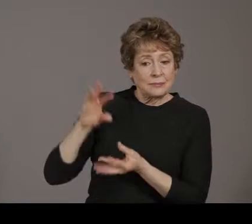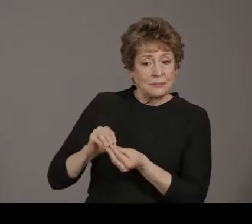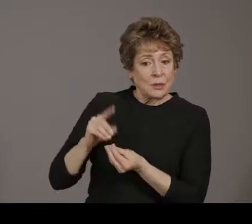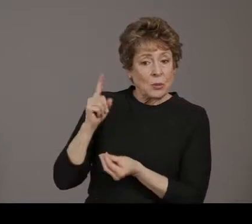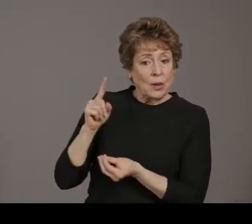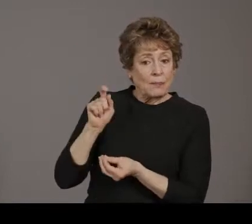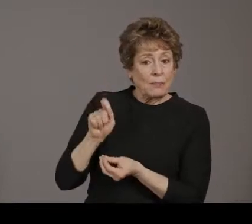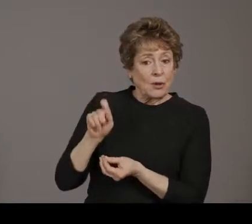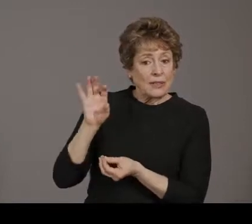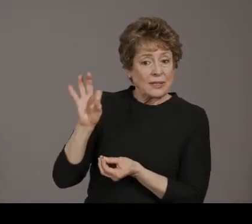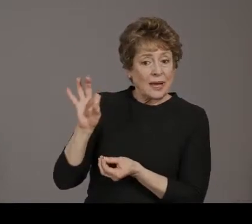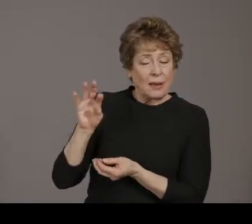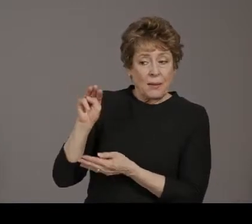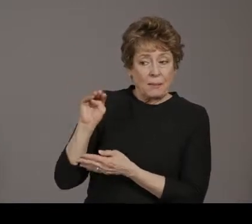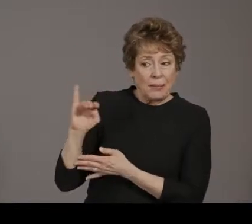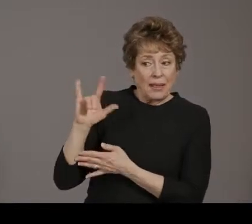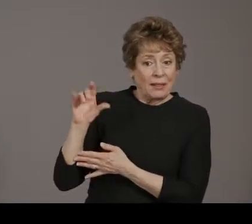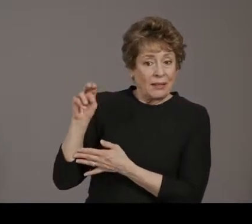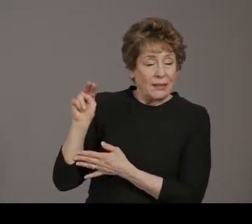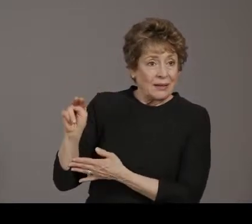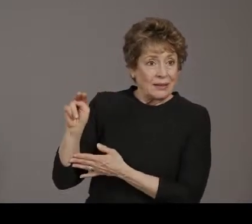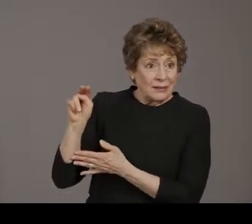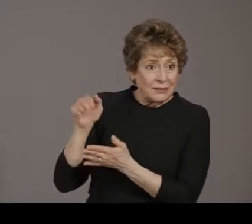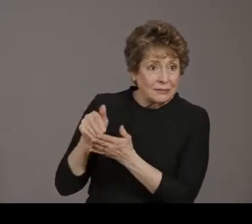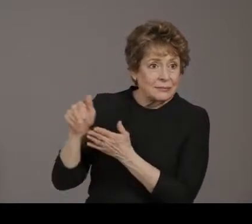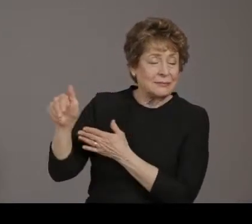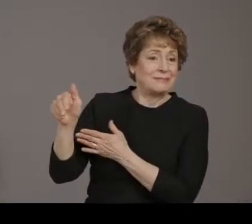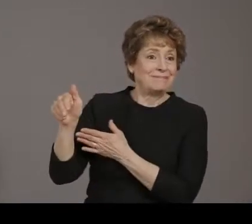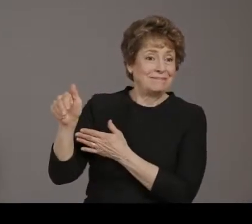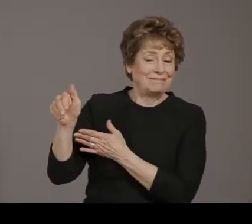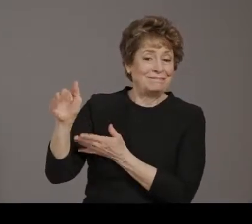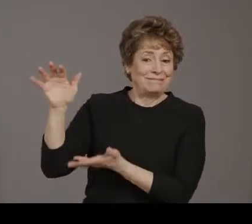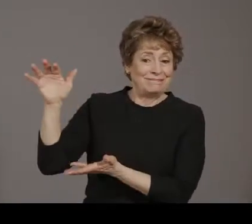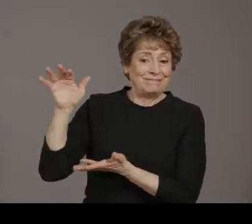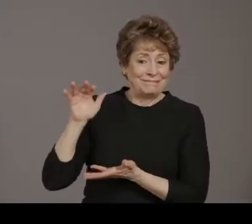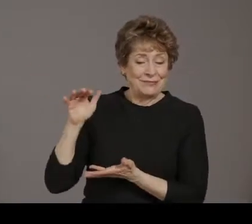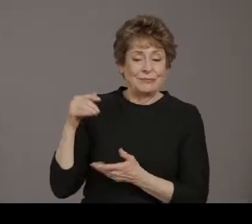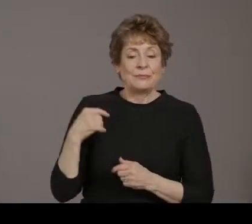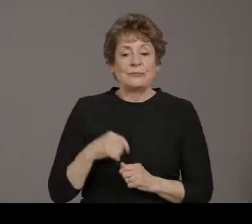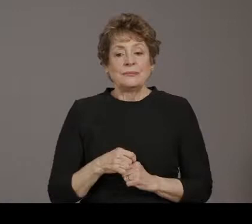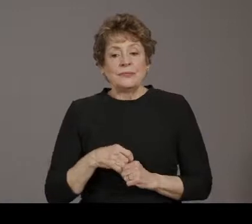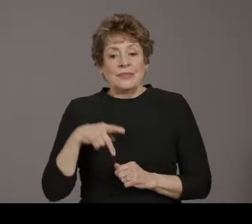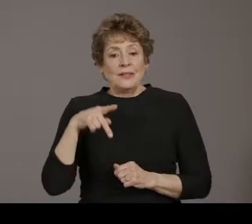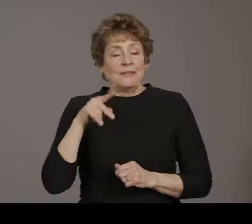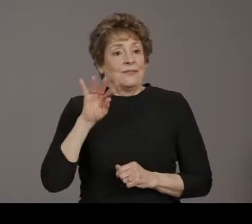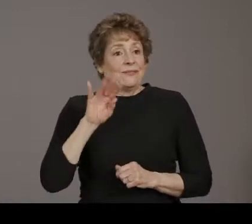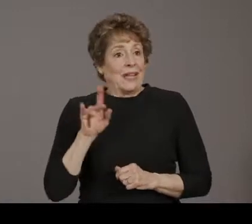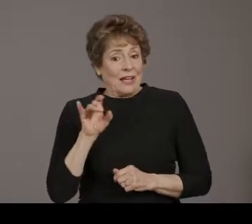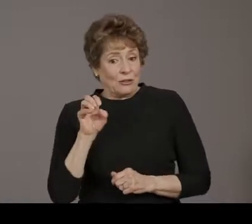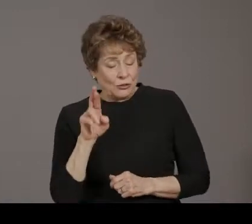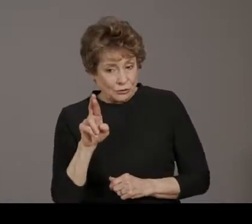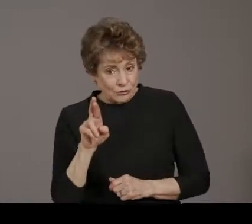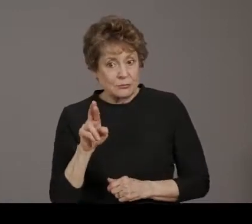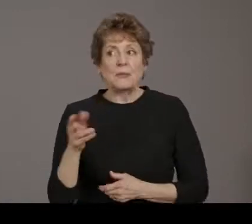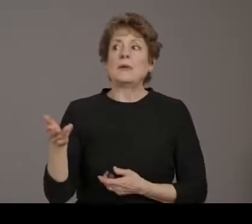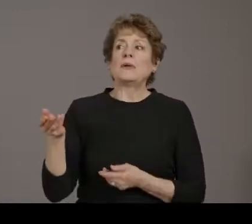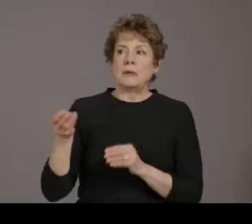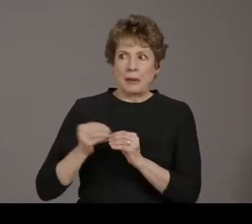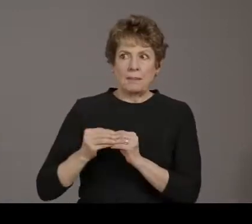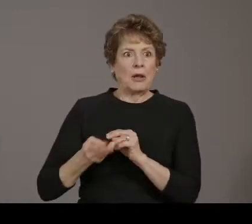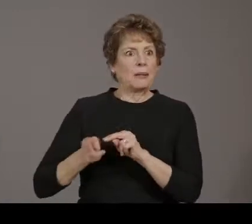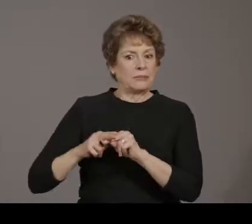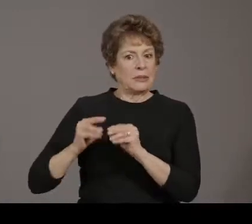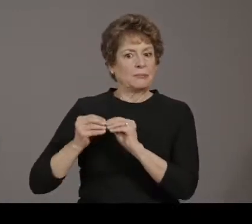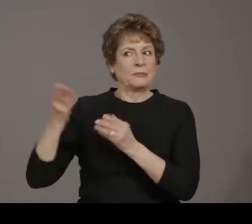the last couple of weeks, we've gotten some increases in Pfizer as well as Moderna. And you can see that our